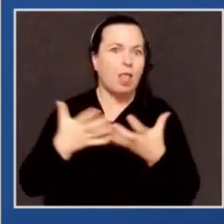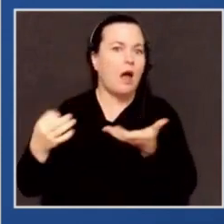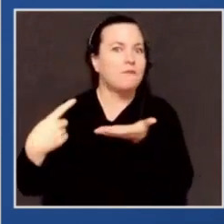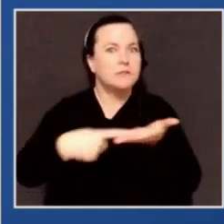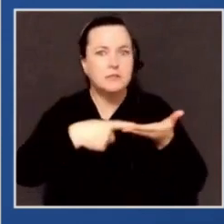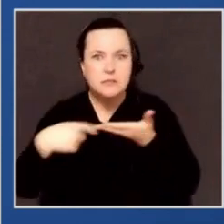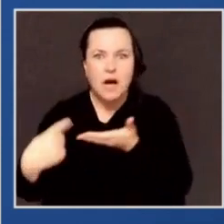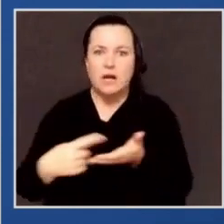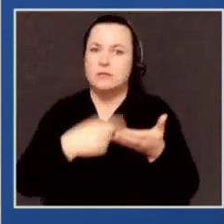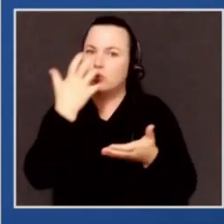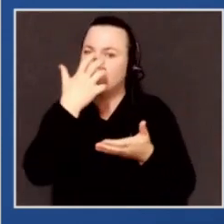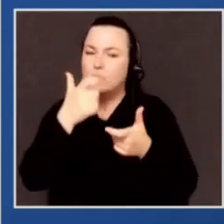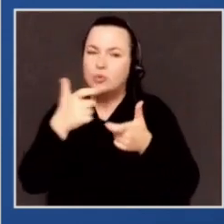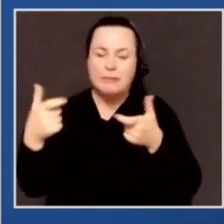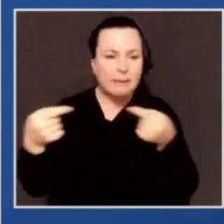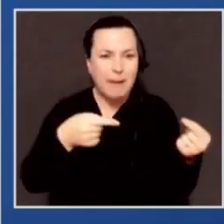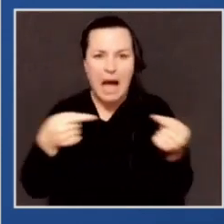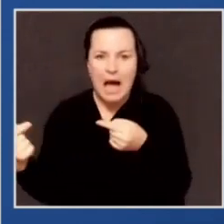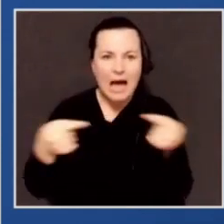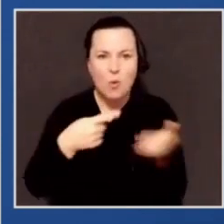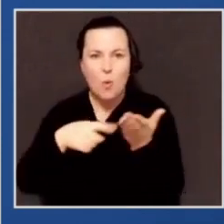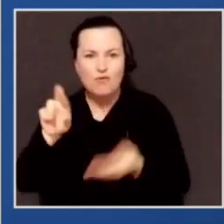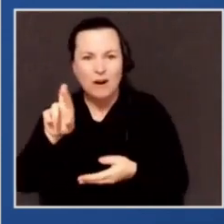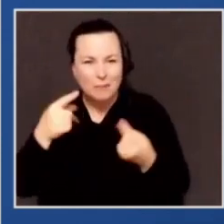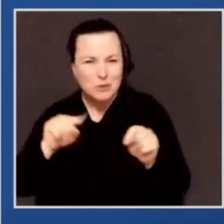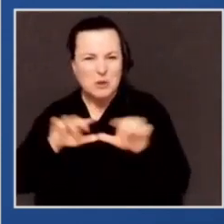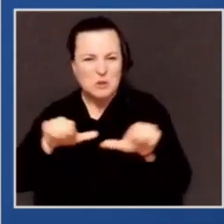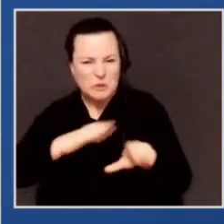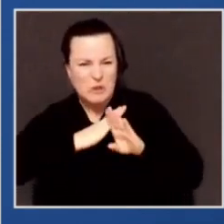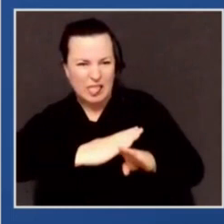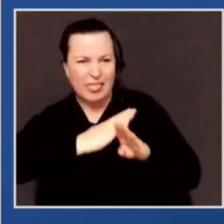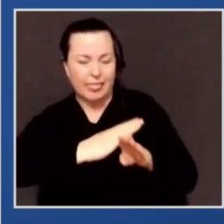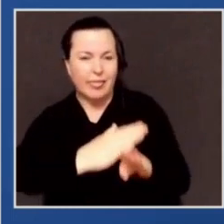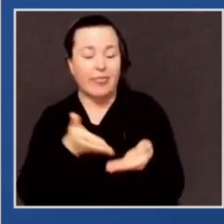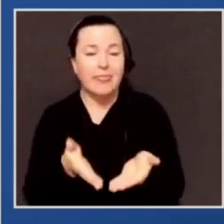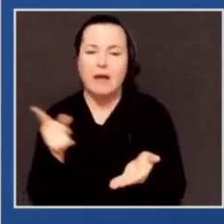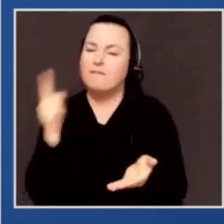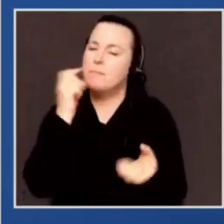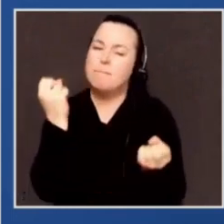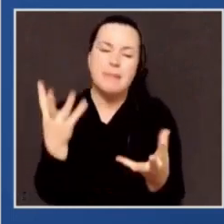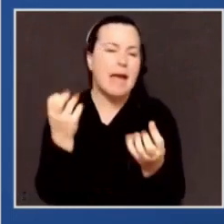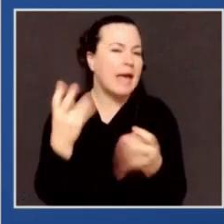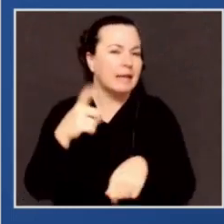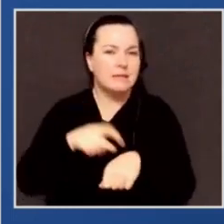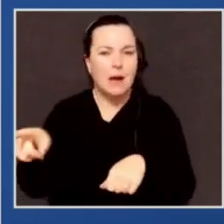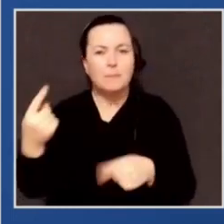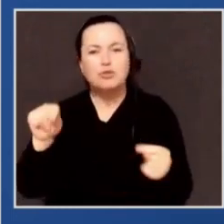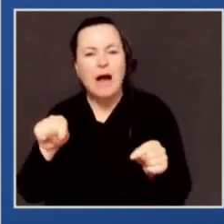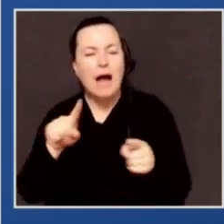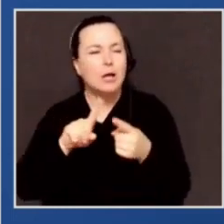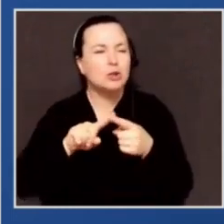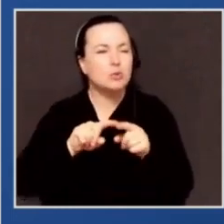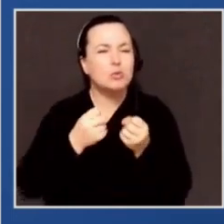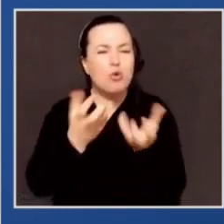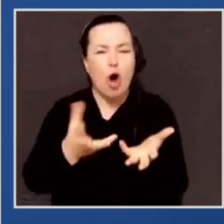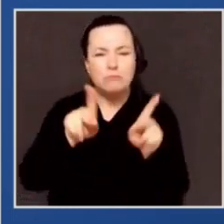there and threatening to do there. Time and again, they have tried to cast doubt on the election and to seek to disqualify ballots.